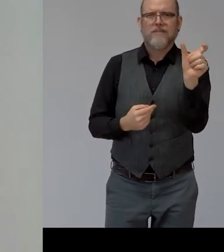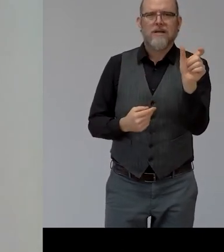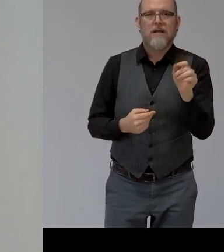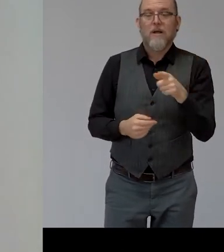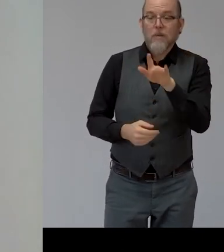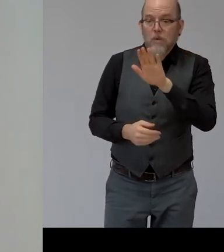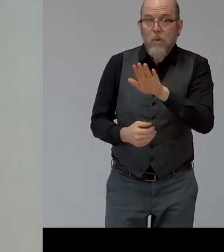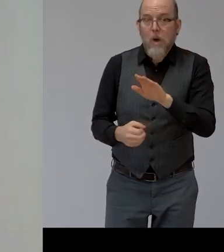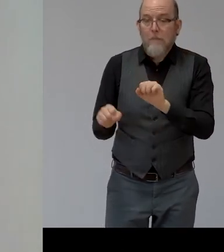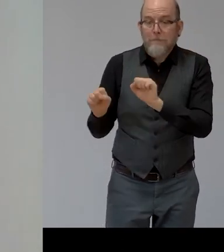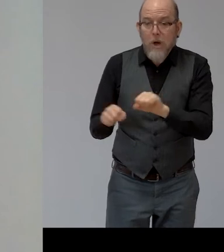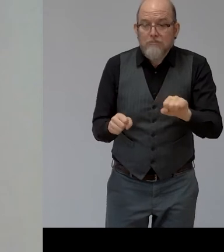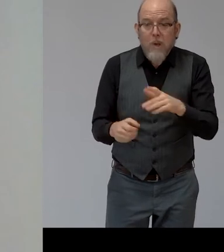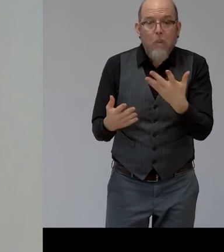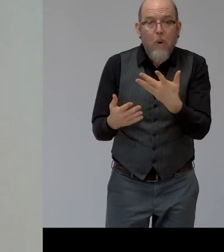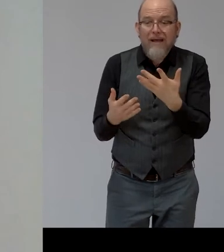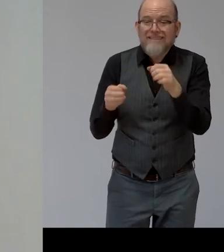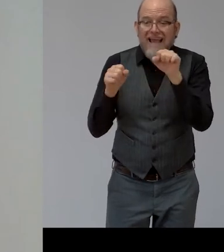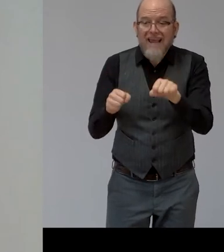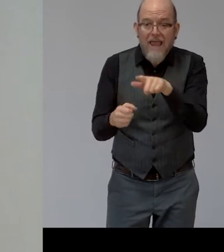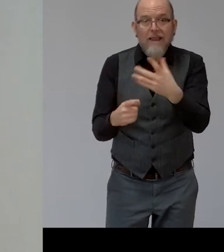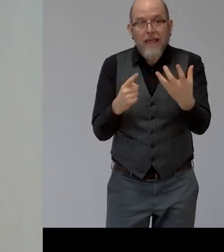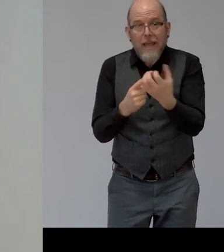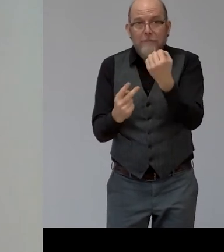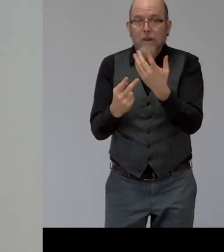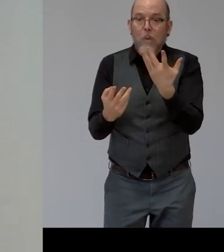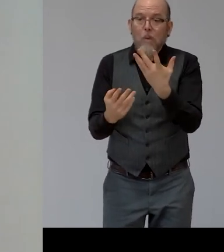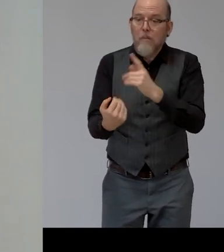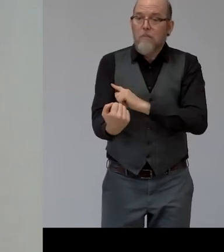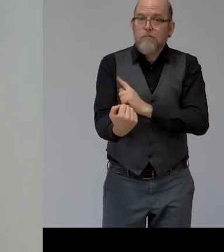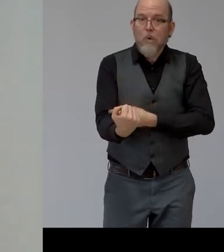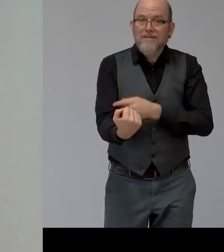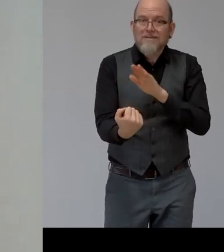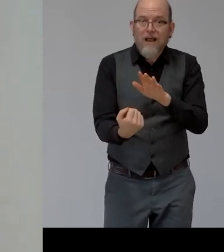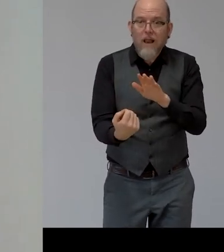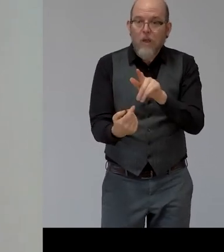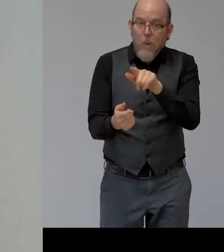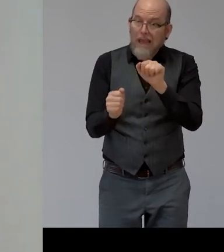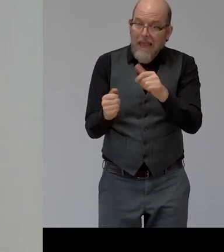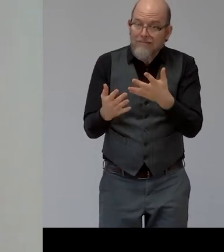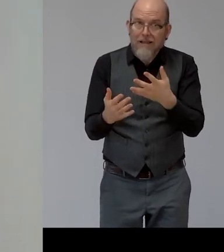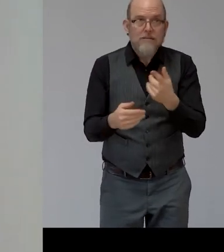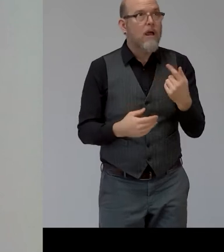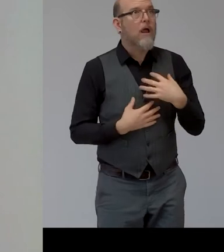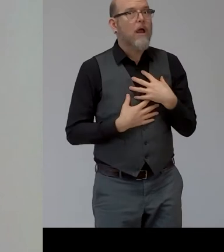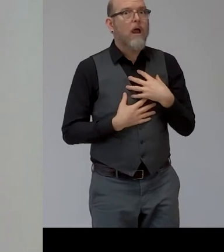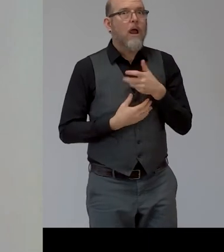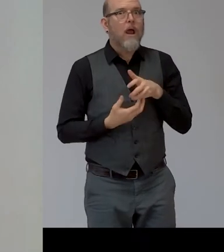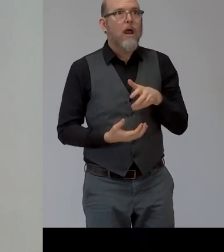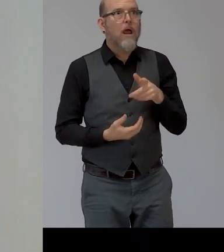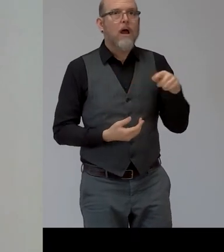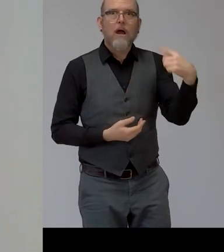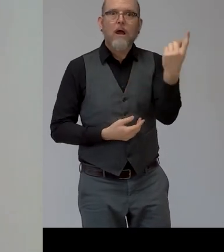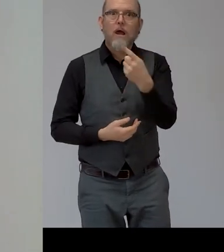a really important thing to hear to understand that you're coming to a job to a workplace where people care that you